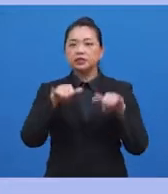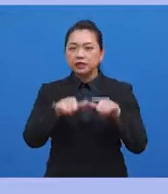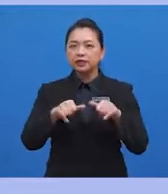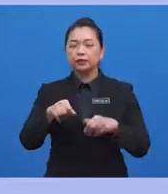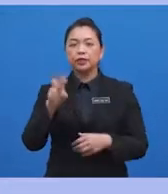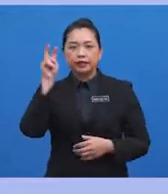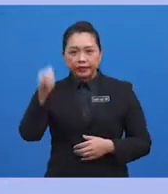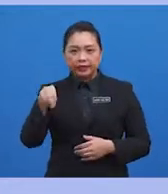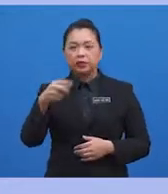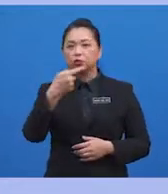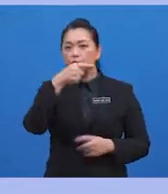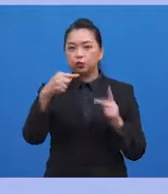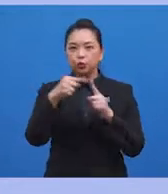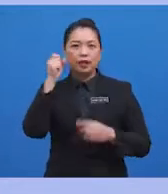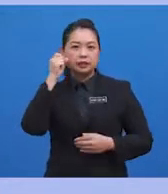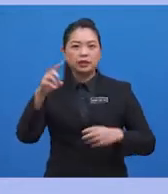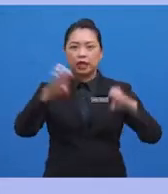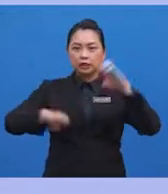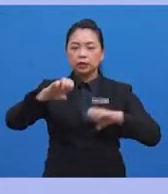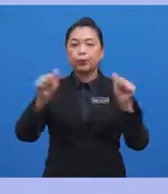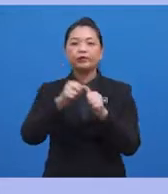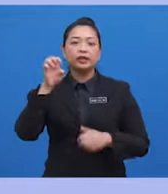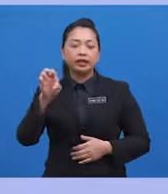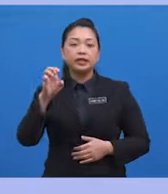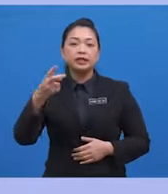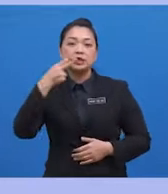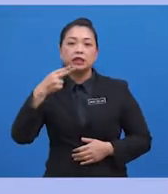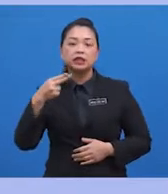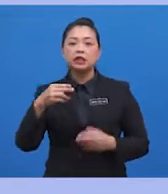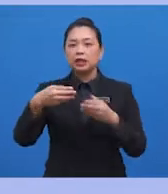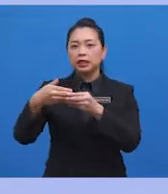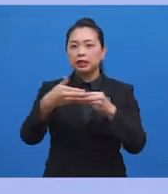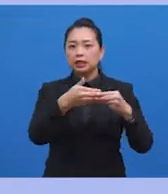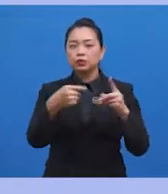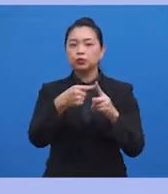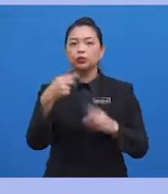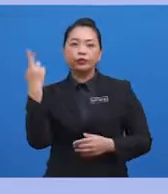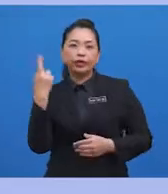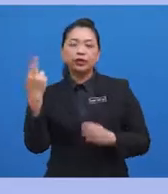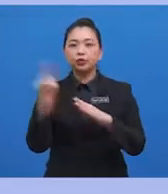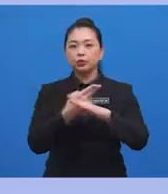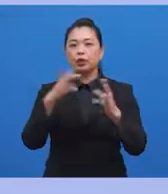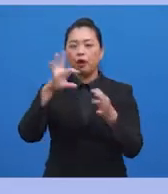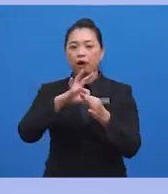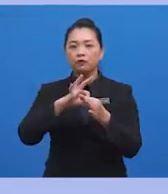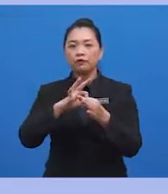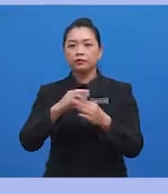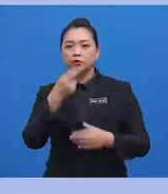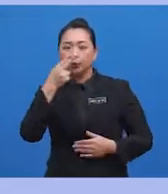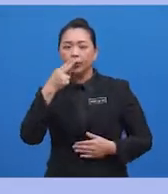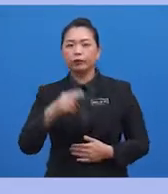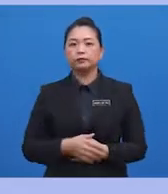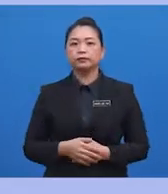to understand if experimenting with e-cigarettes leads to regular use of smokable tobacco.